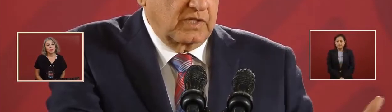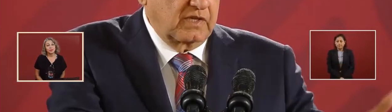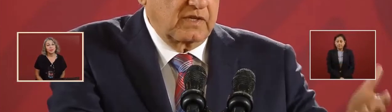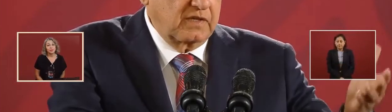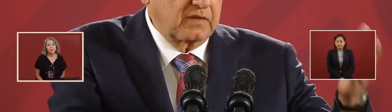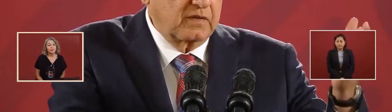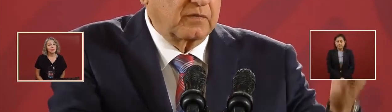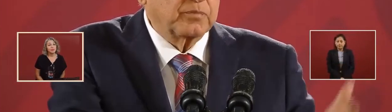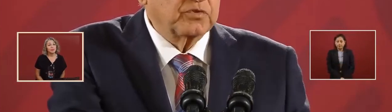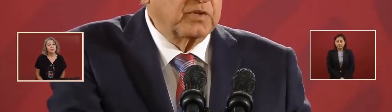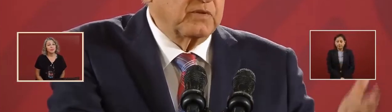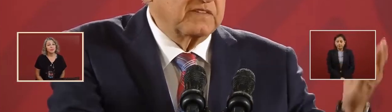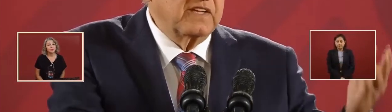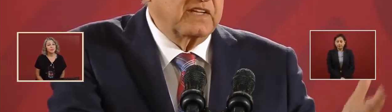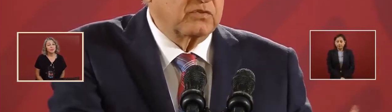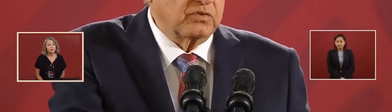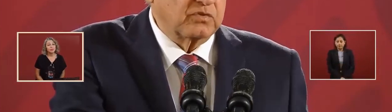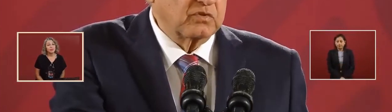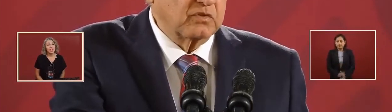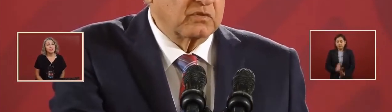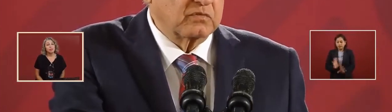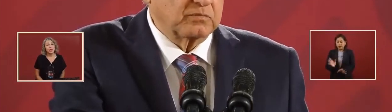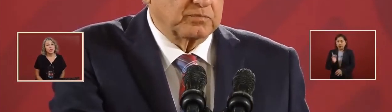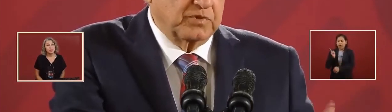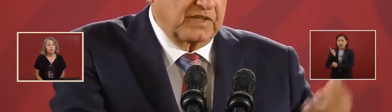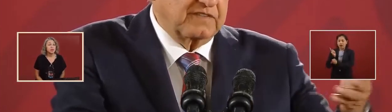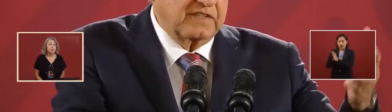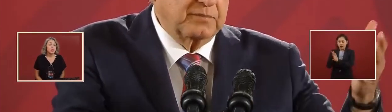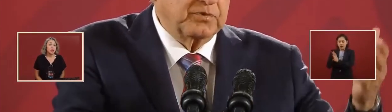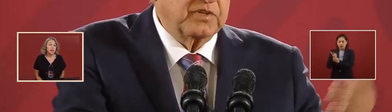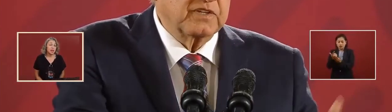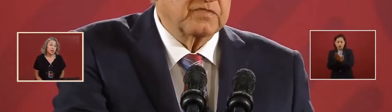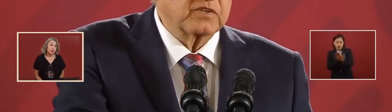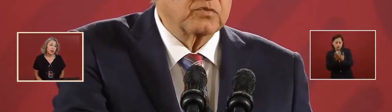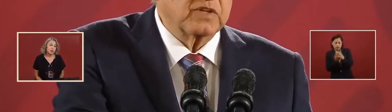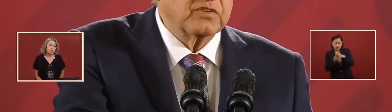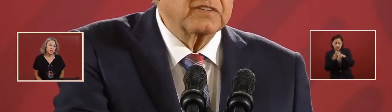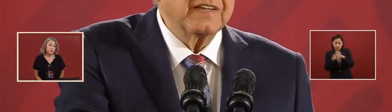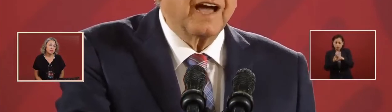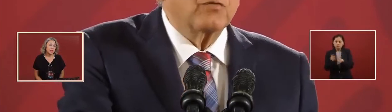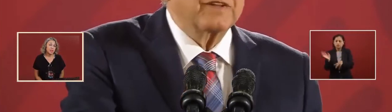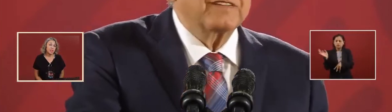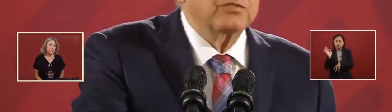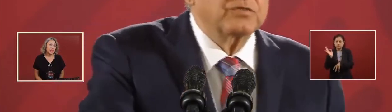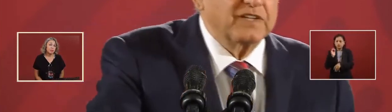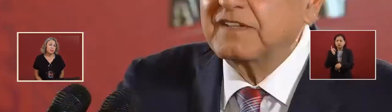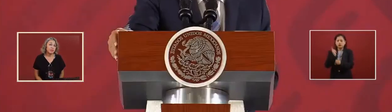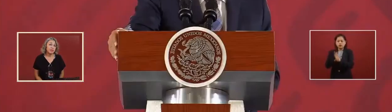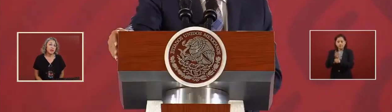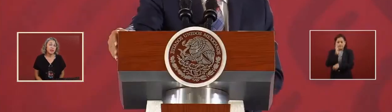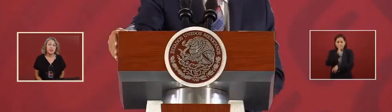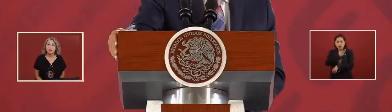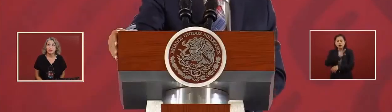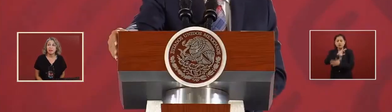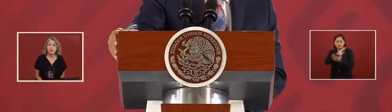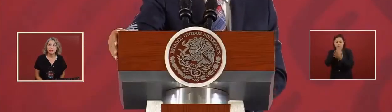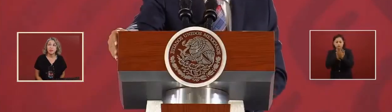Of possible crimes by these types of documents, of